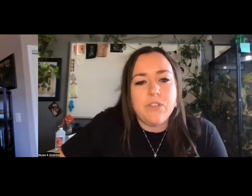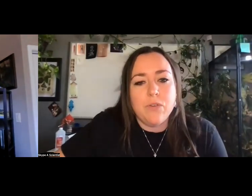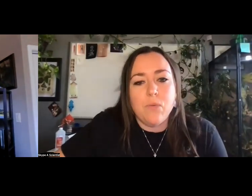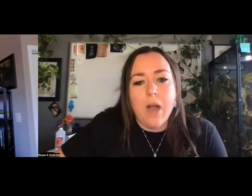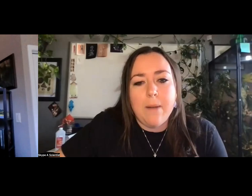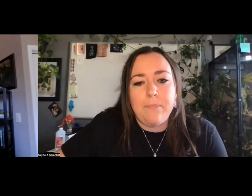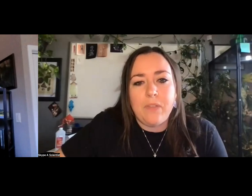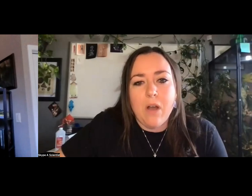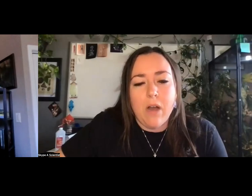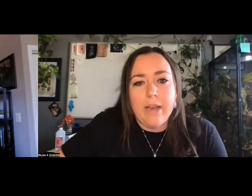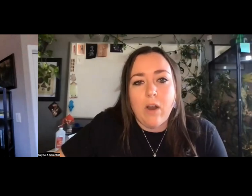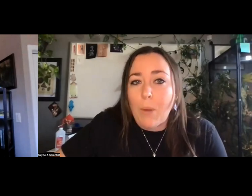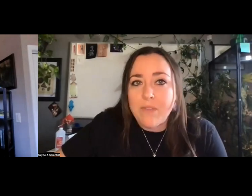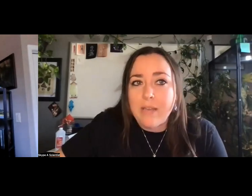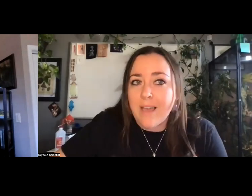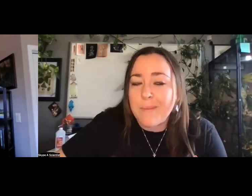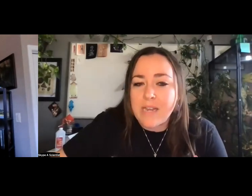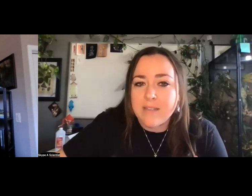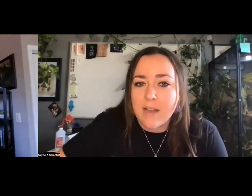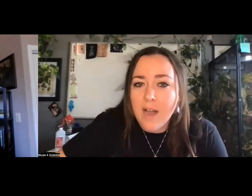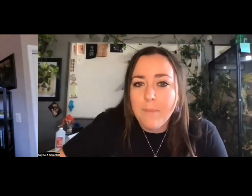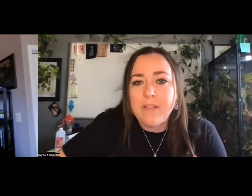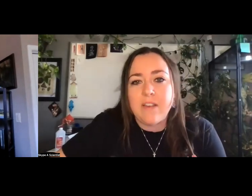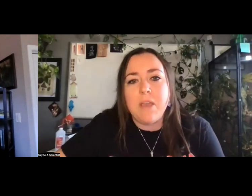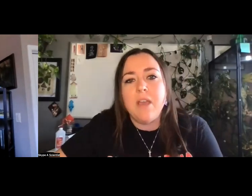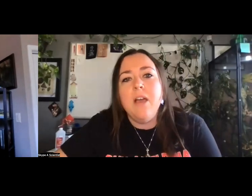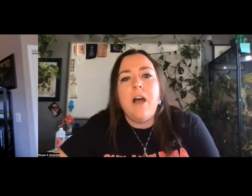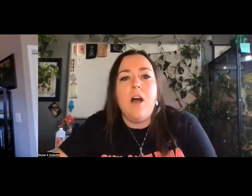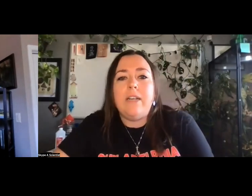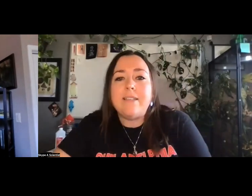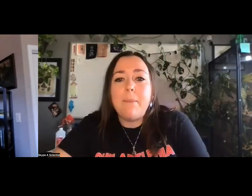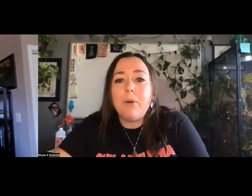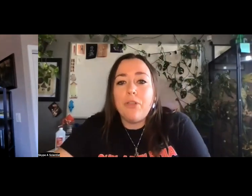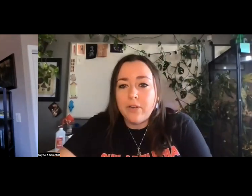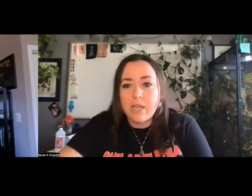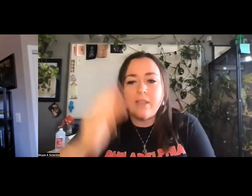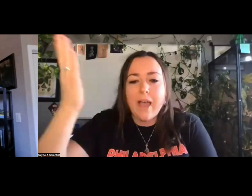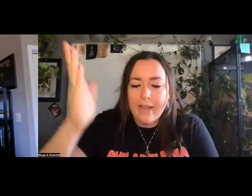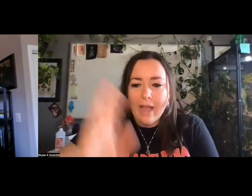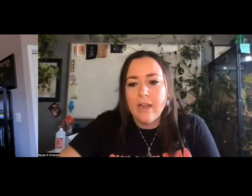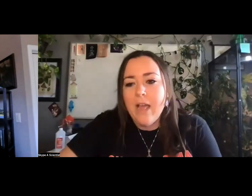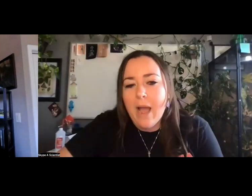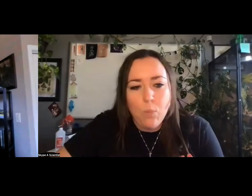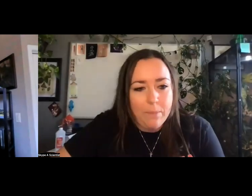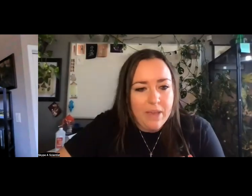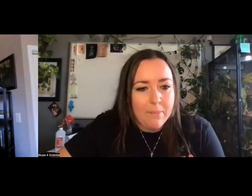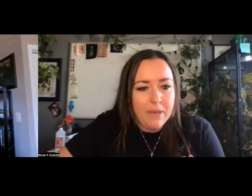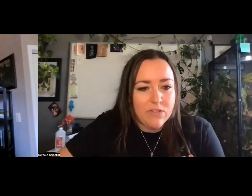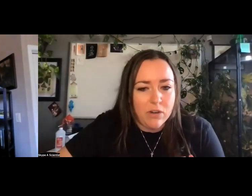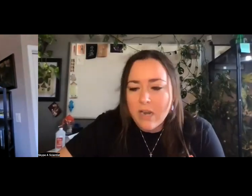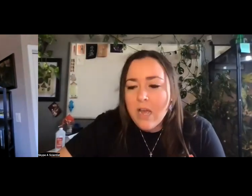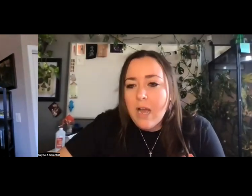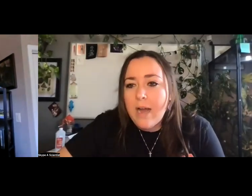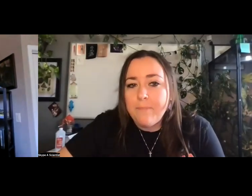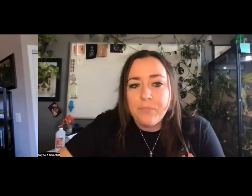what we're up to on our website, SkypeScientist.com. It's going to be on December 13th, again, at 1 p